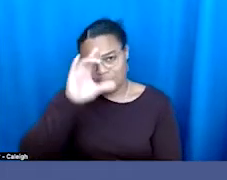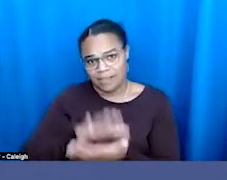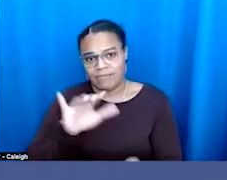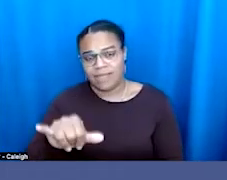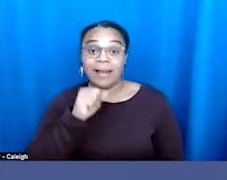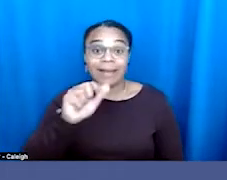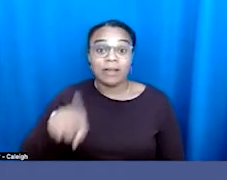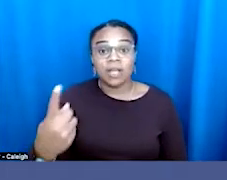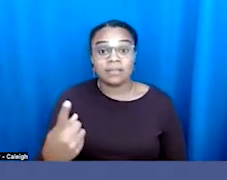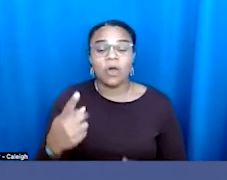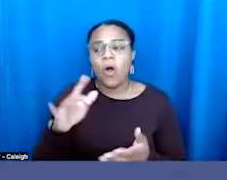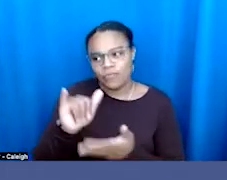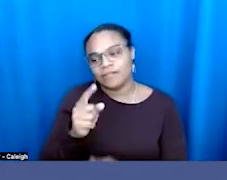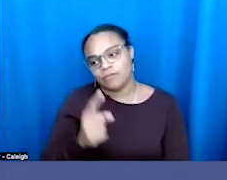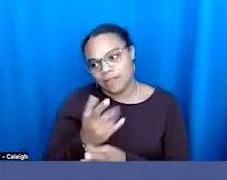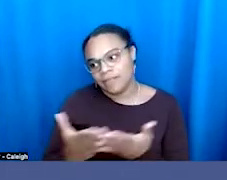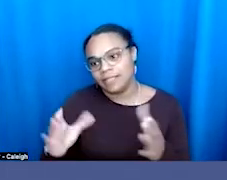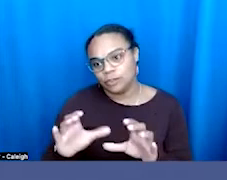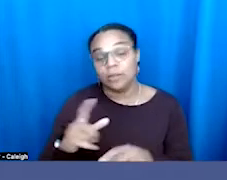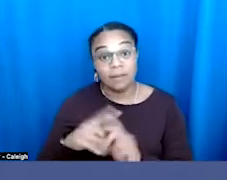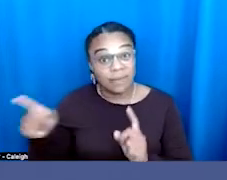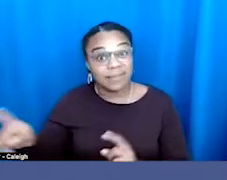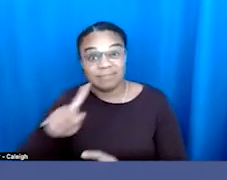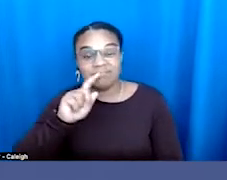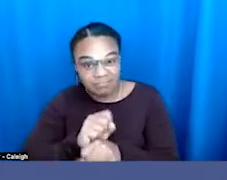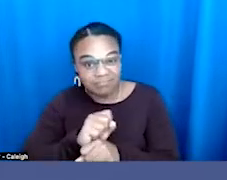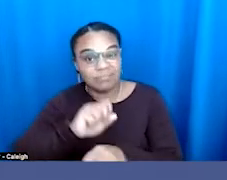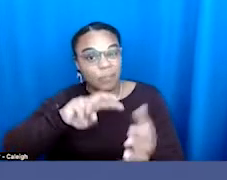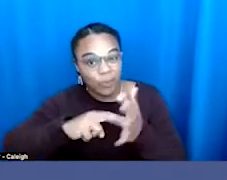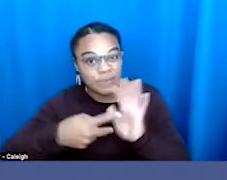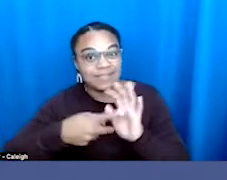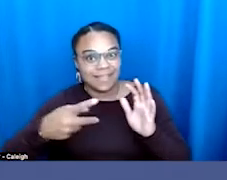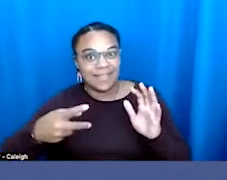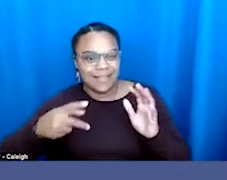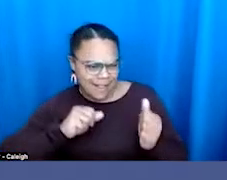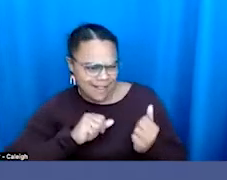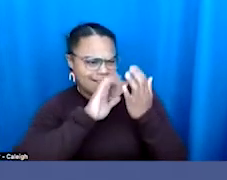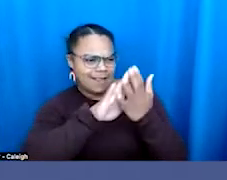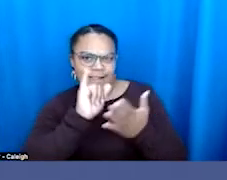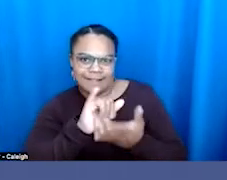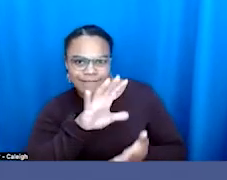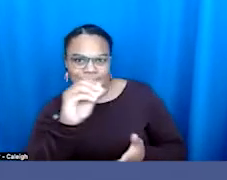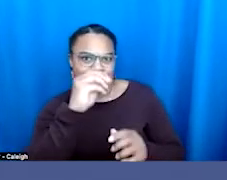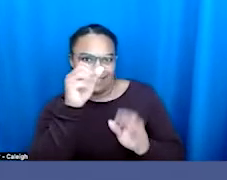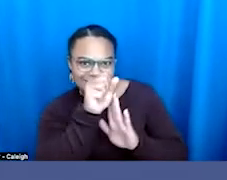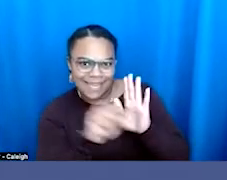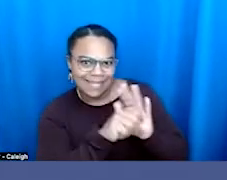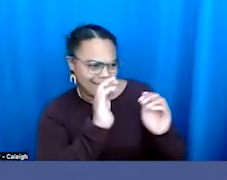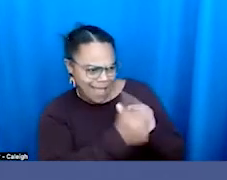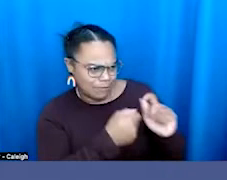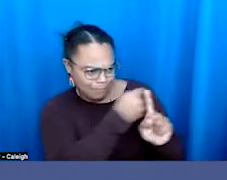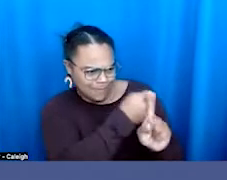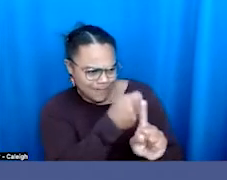that's actually how our opposition plans it. They actually purposefully adopt this 50-state strategy. They see our issues as interconnected,